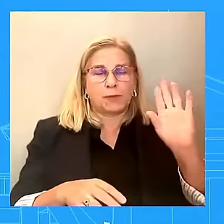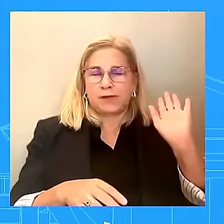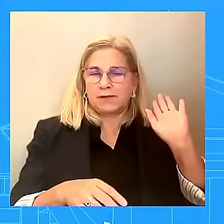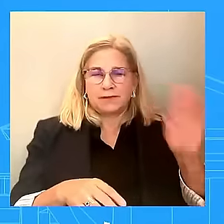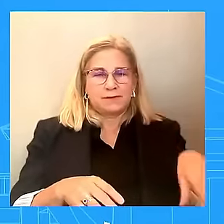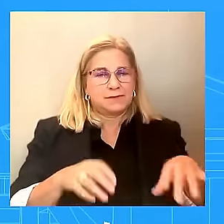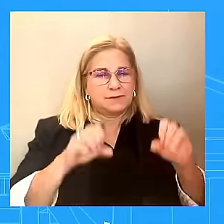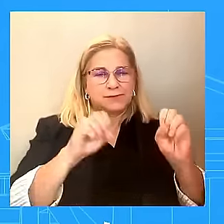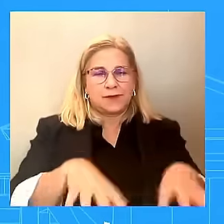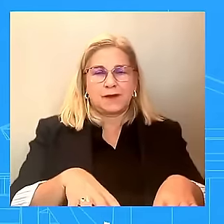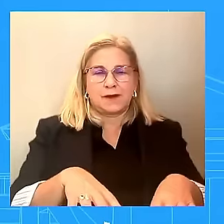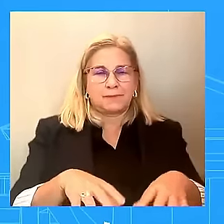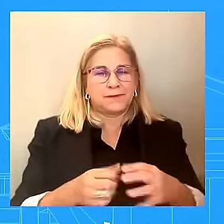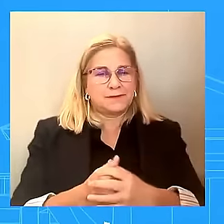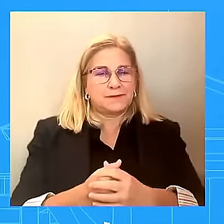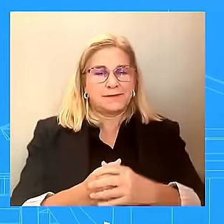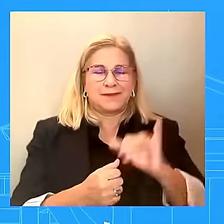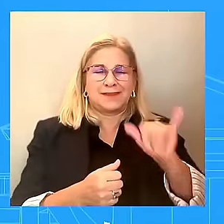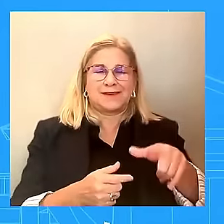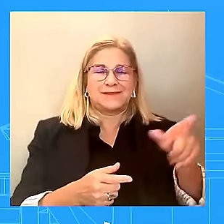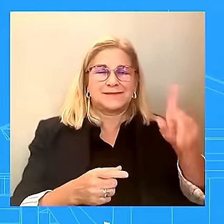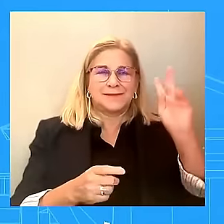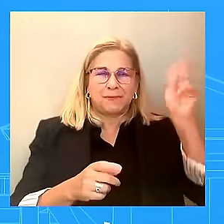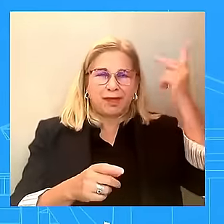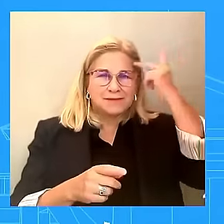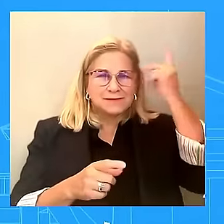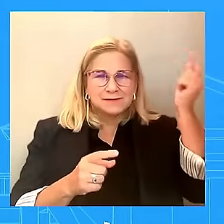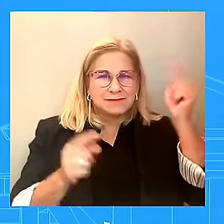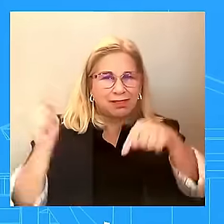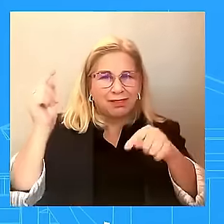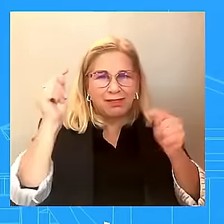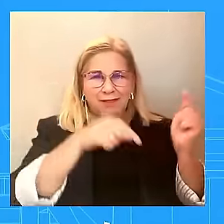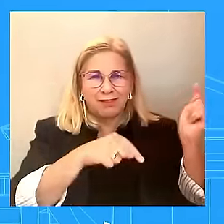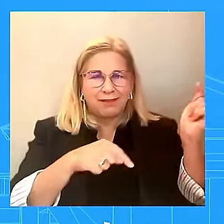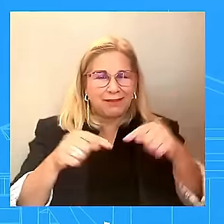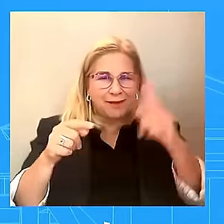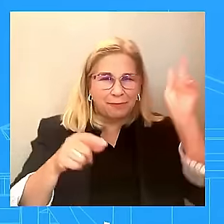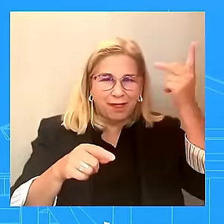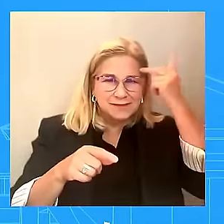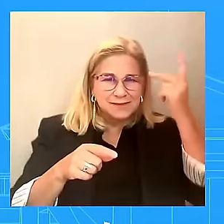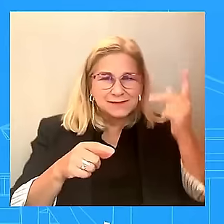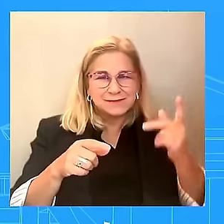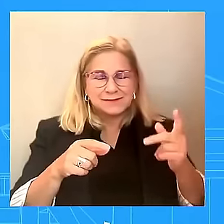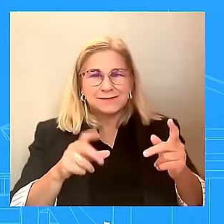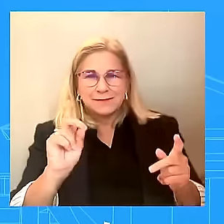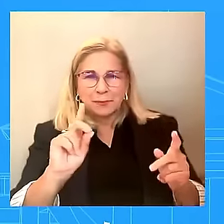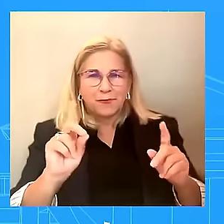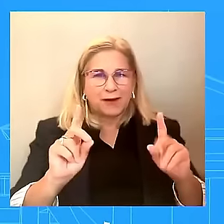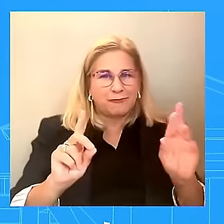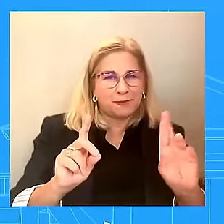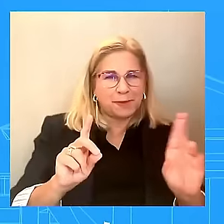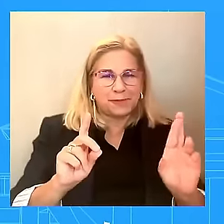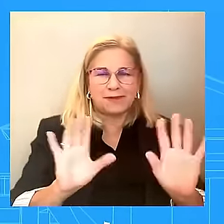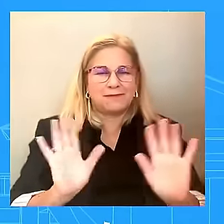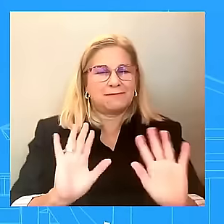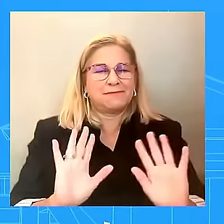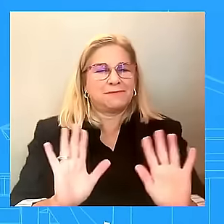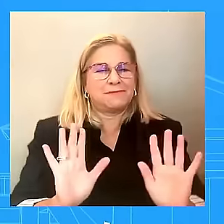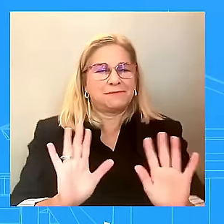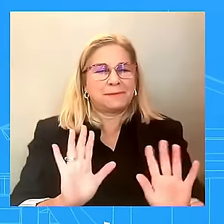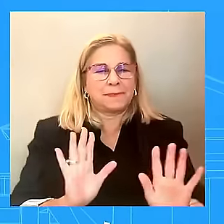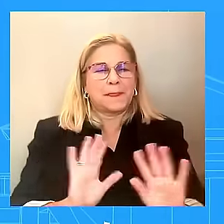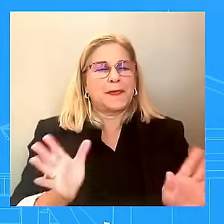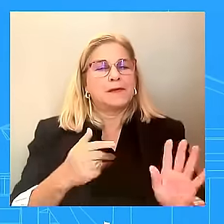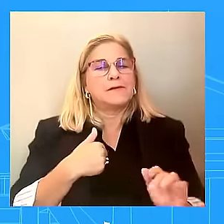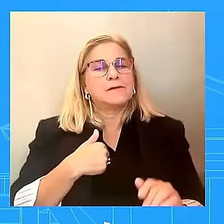anything else, any, I think I gave a lot here, a lot of good layout of how this